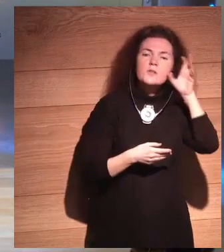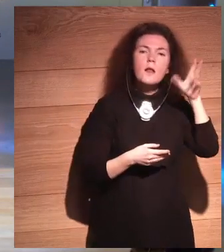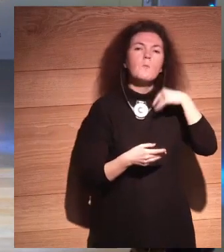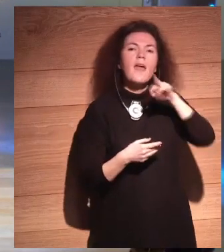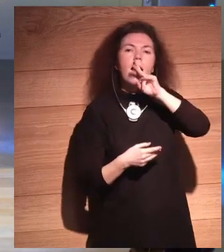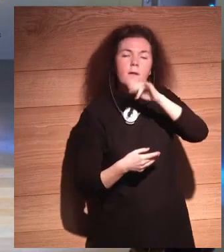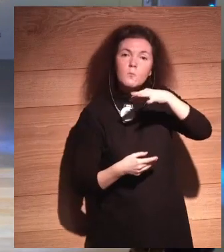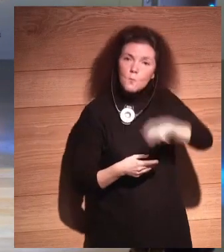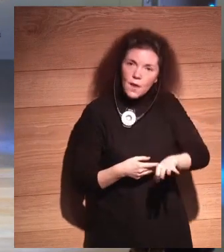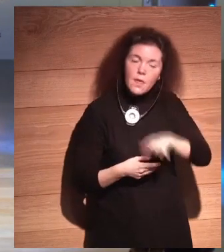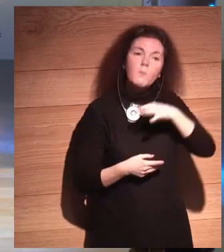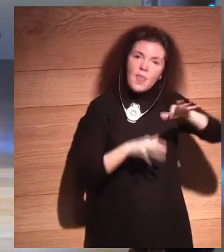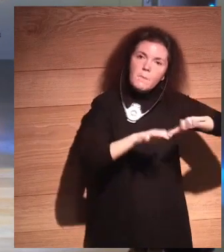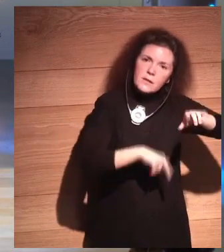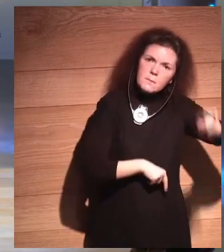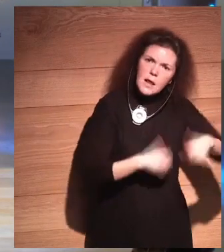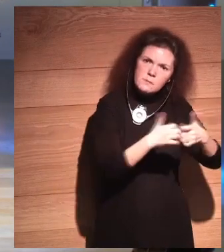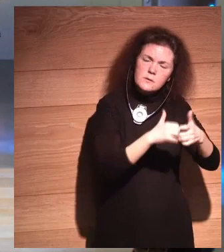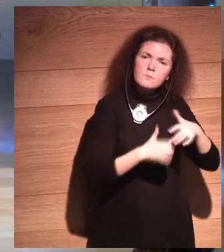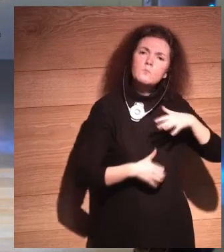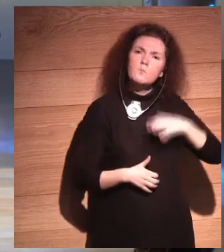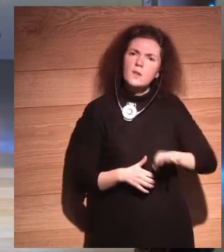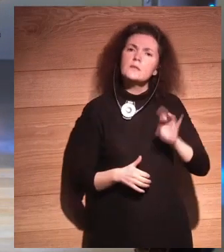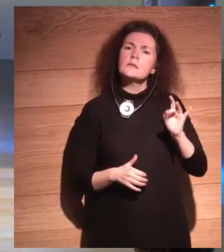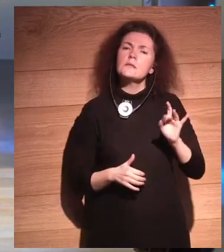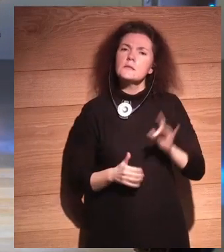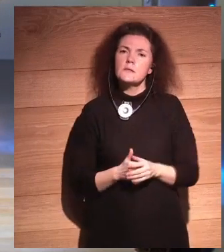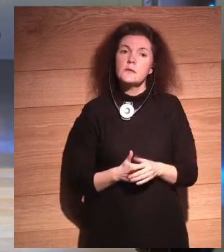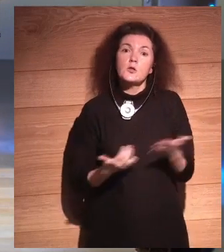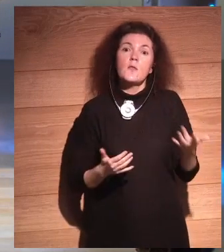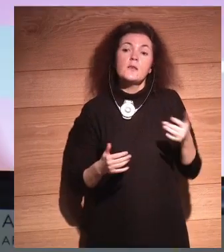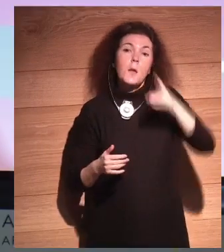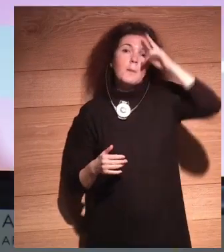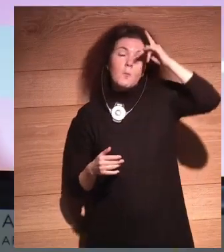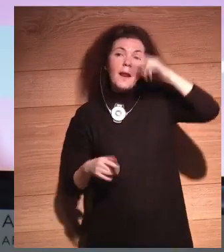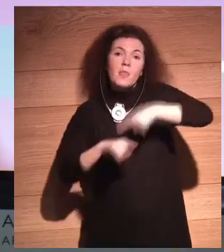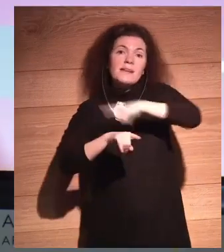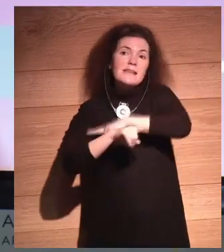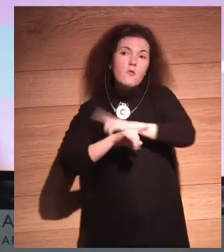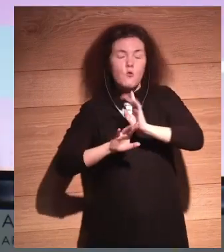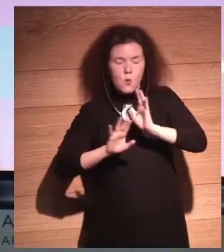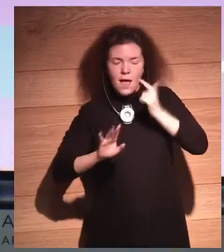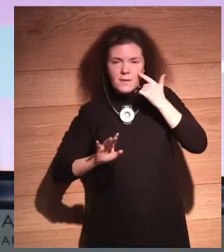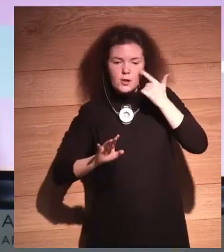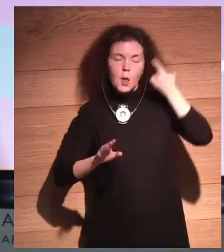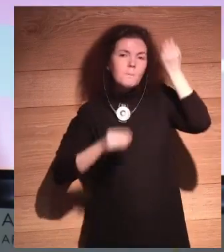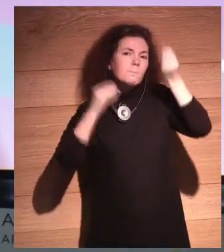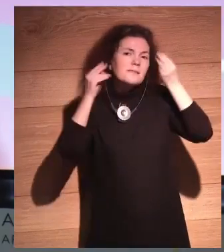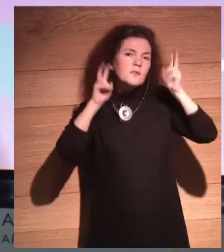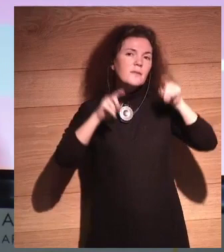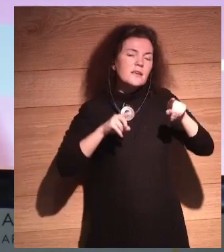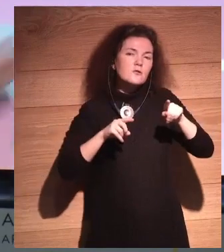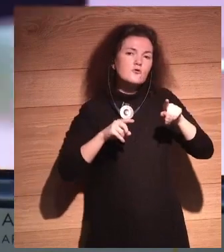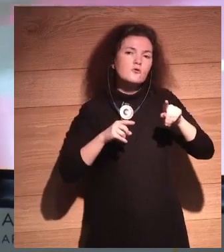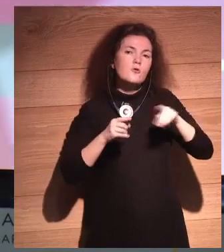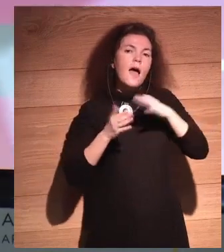They can learn. Now, before you get too worried, when we think about these human terms, thinking, hearing, learning, speaking,